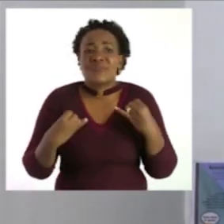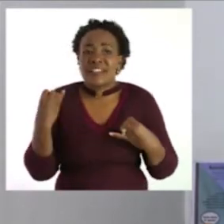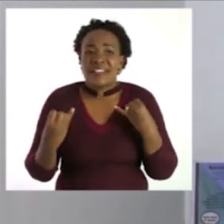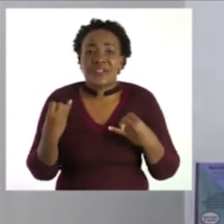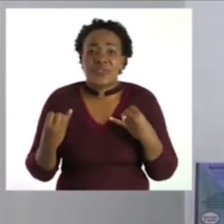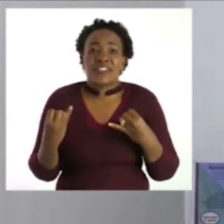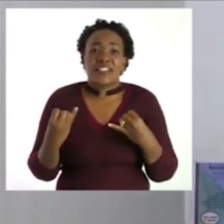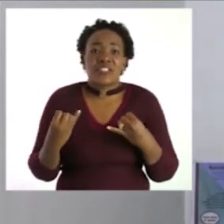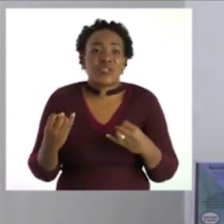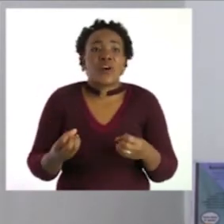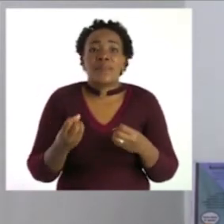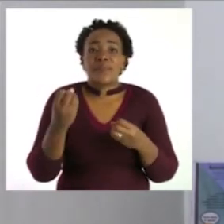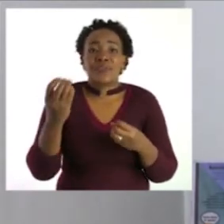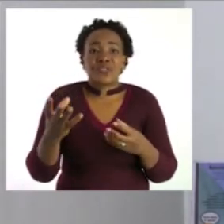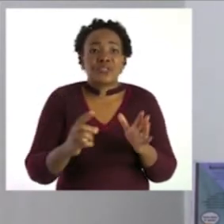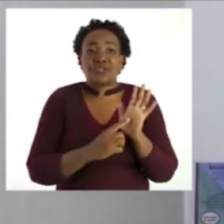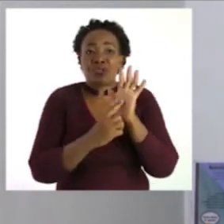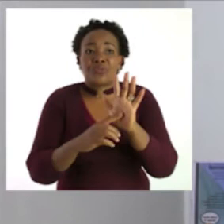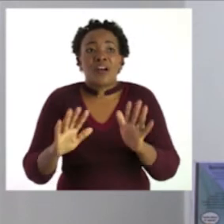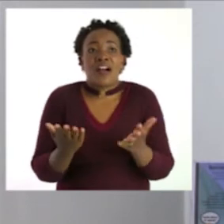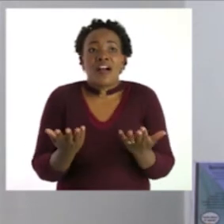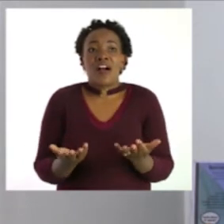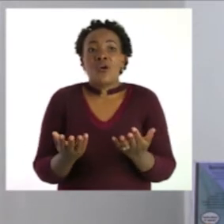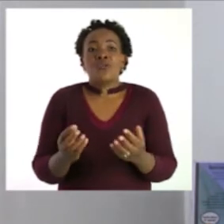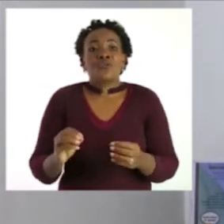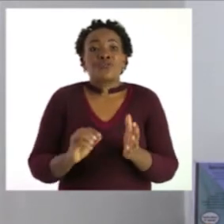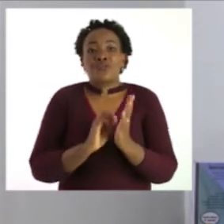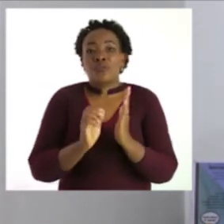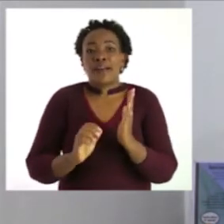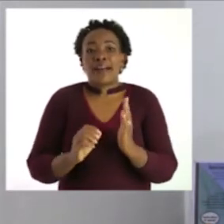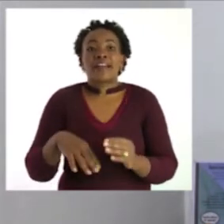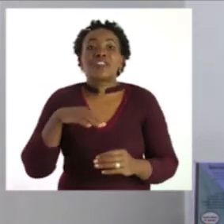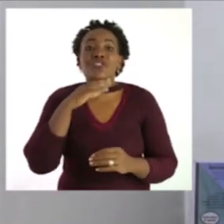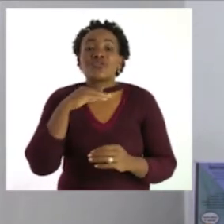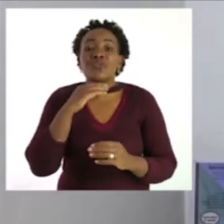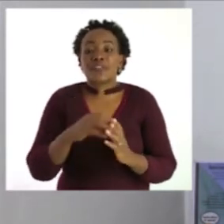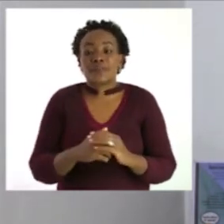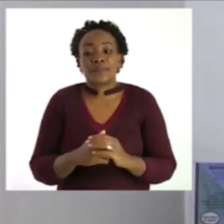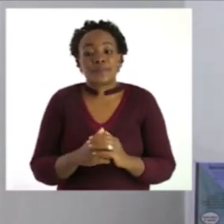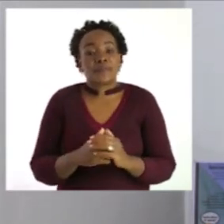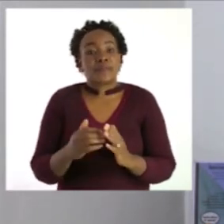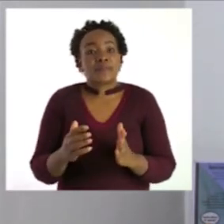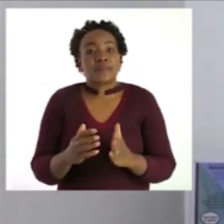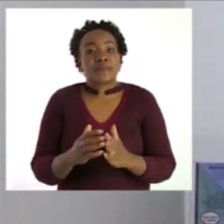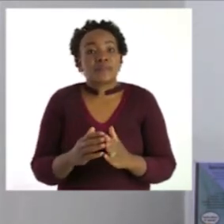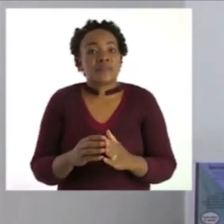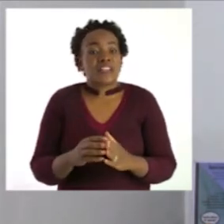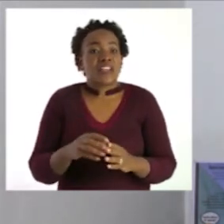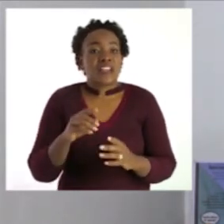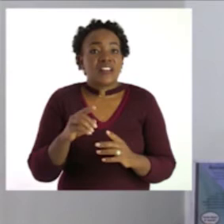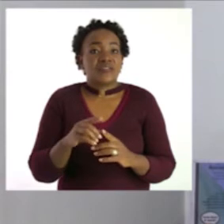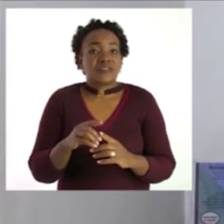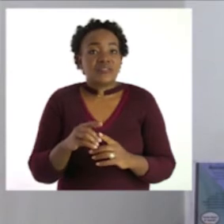given some guidelines to write a story in a composition we are going to